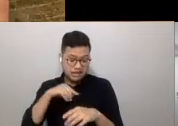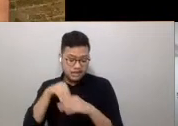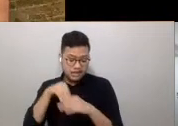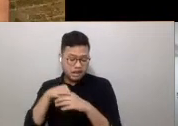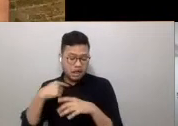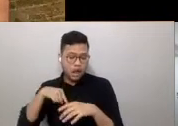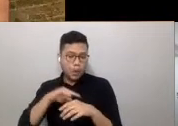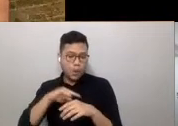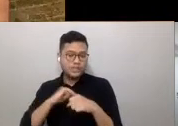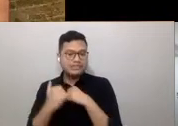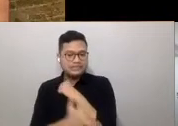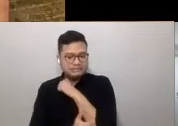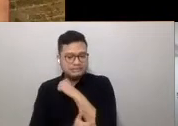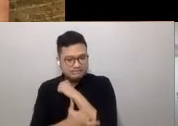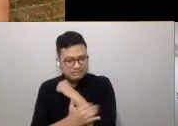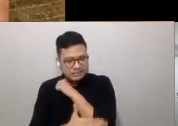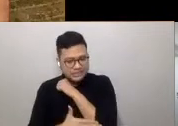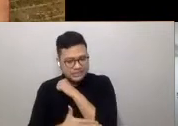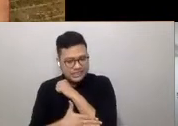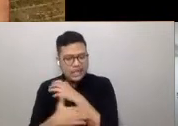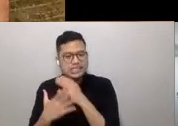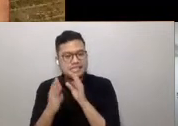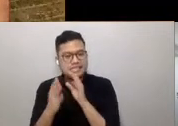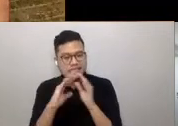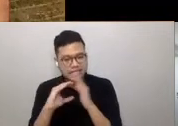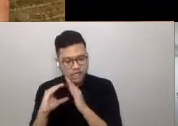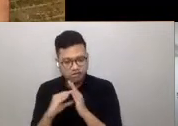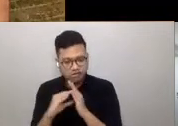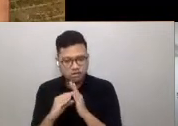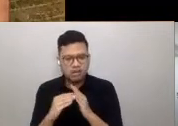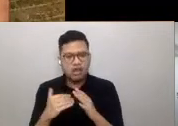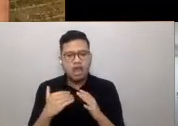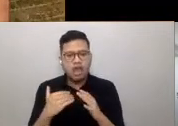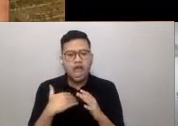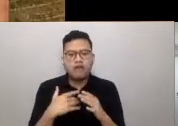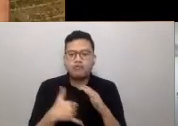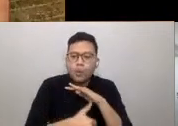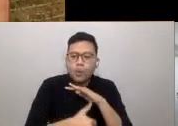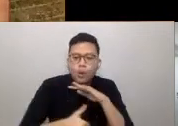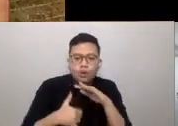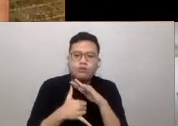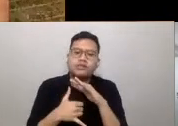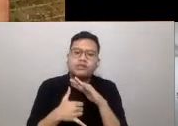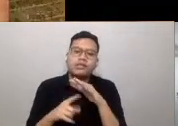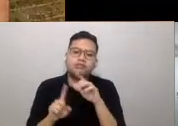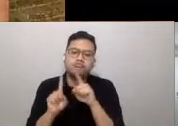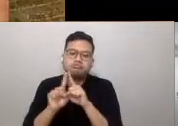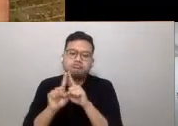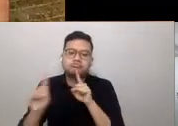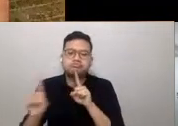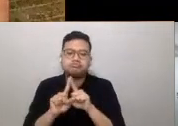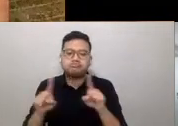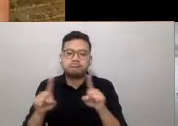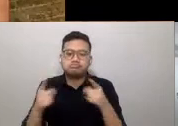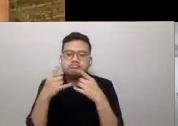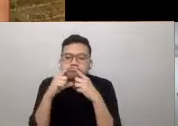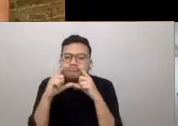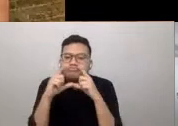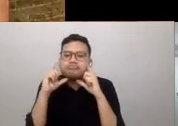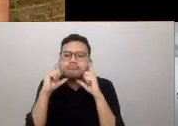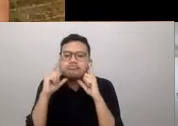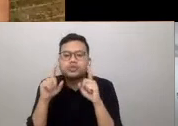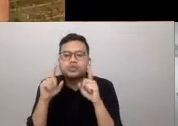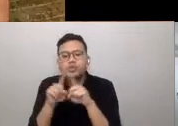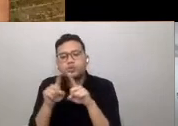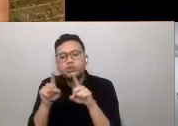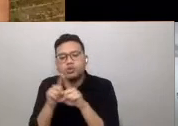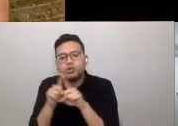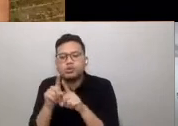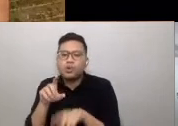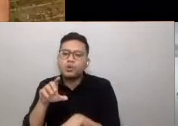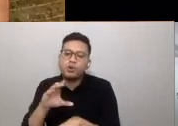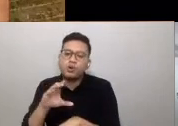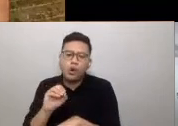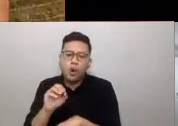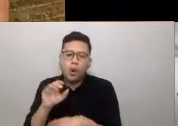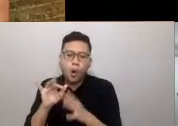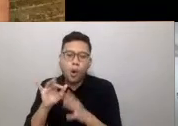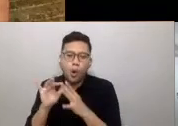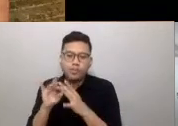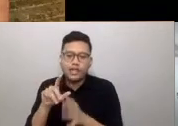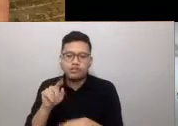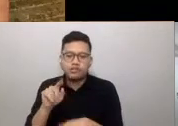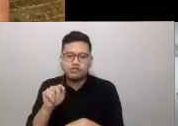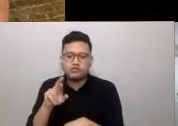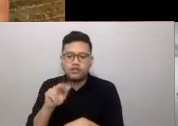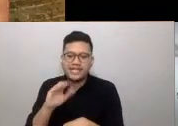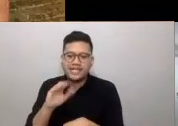Quarantining, social distancing, face masks, public facility lockdowns and screening have thus far been the